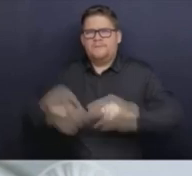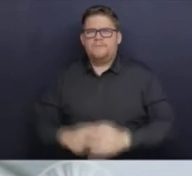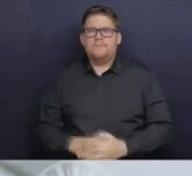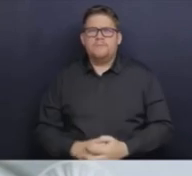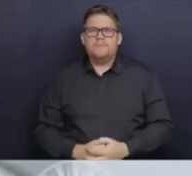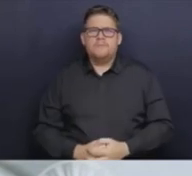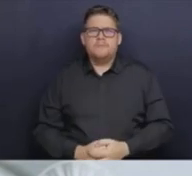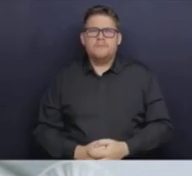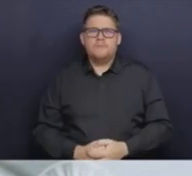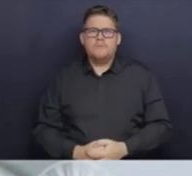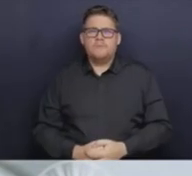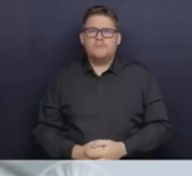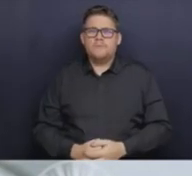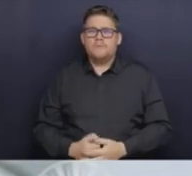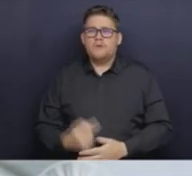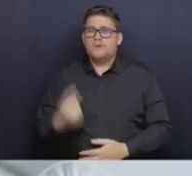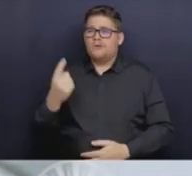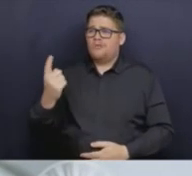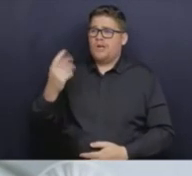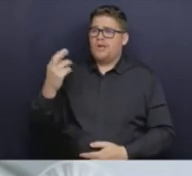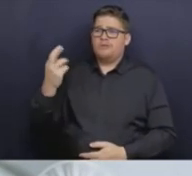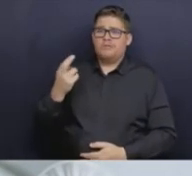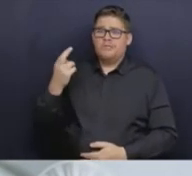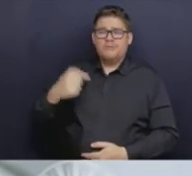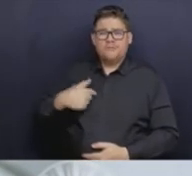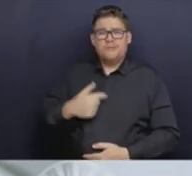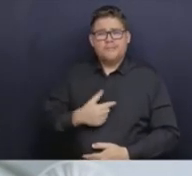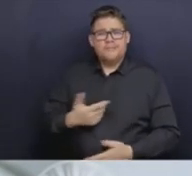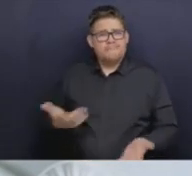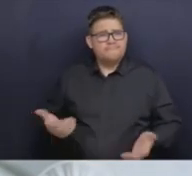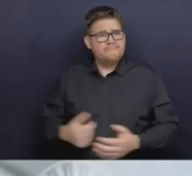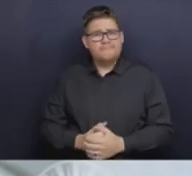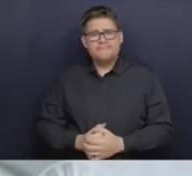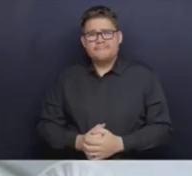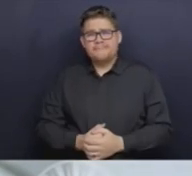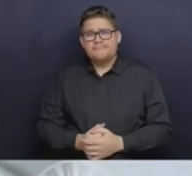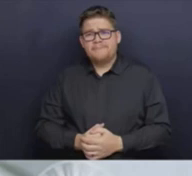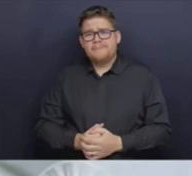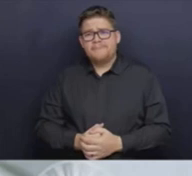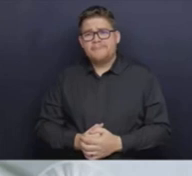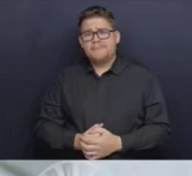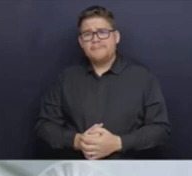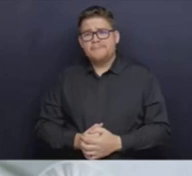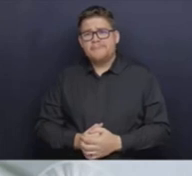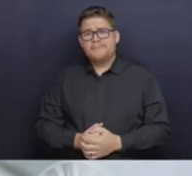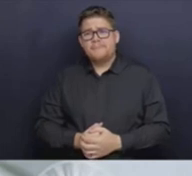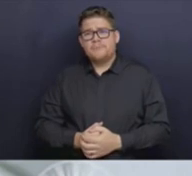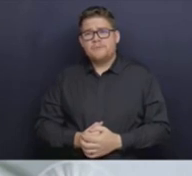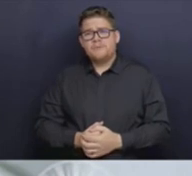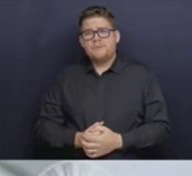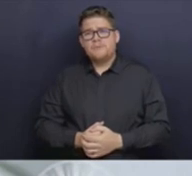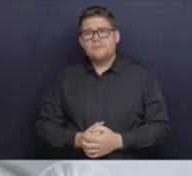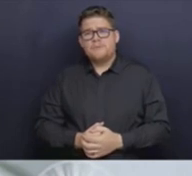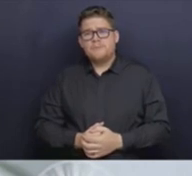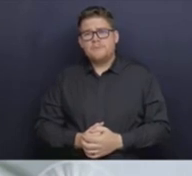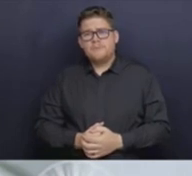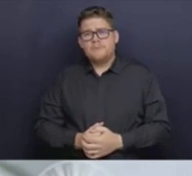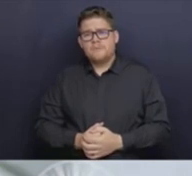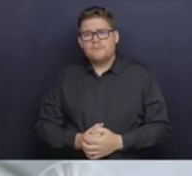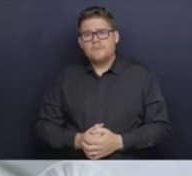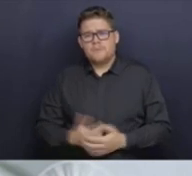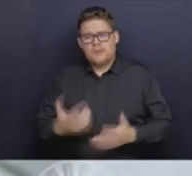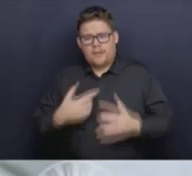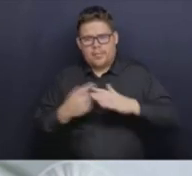what am I trying to say,